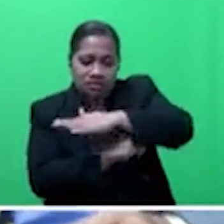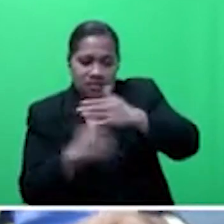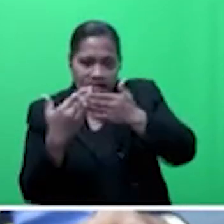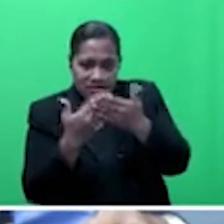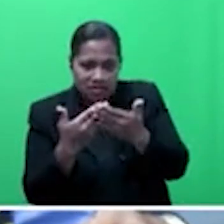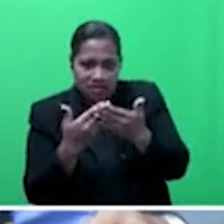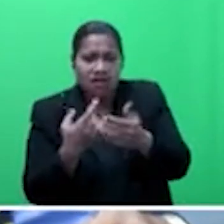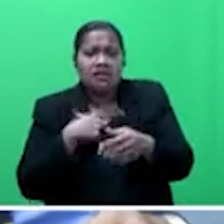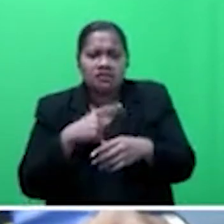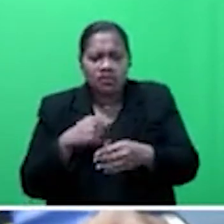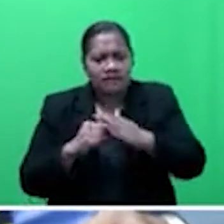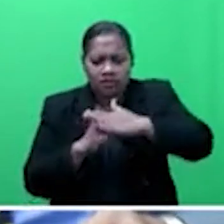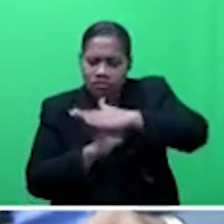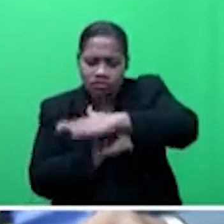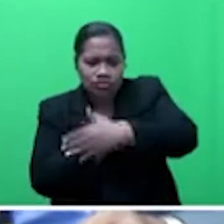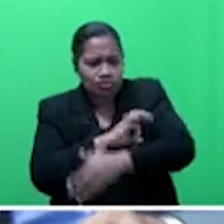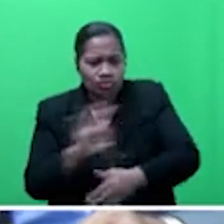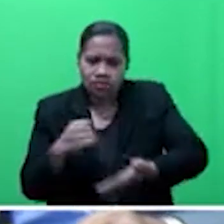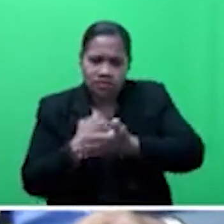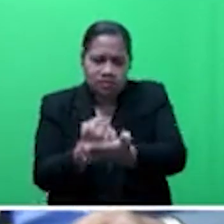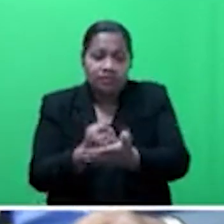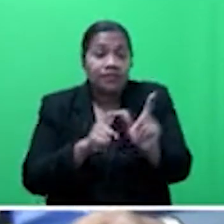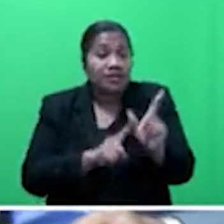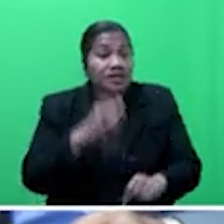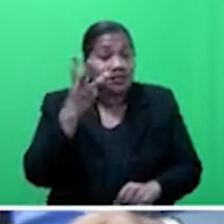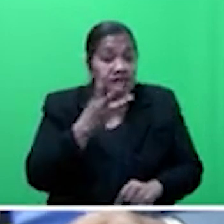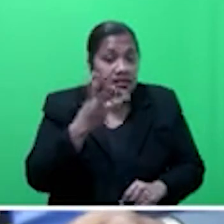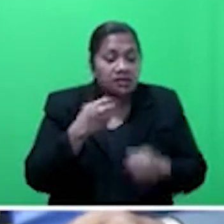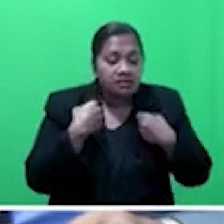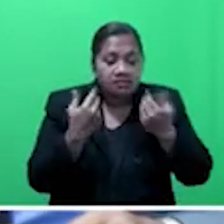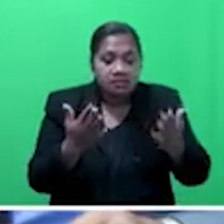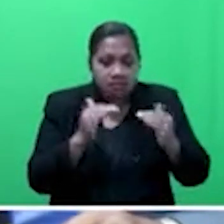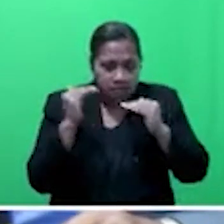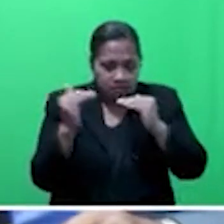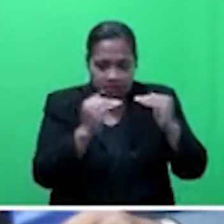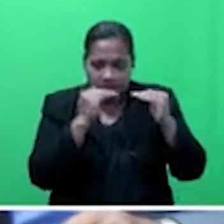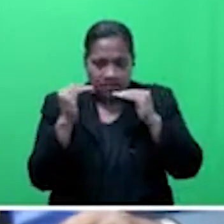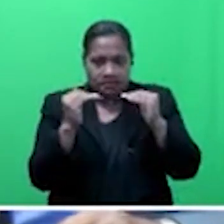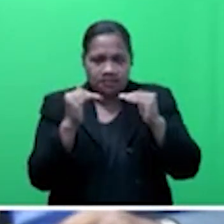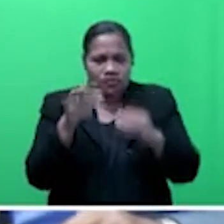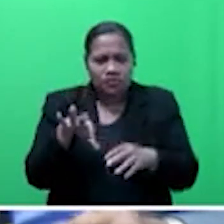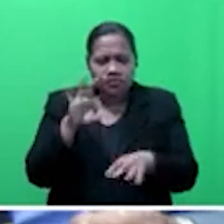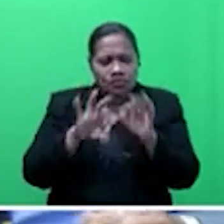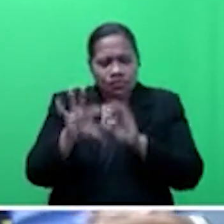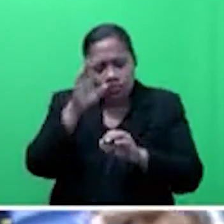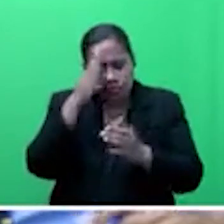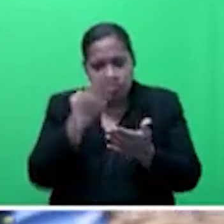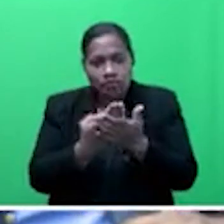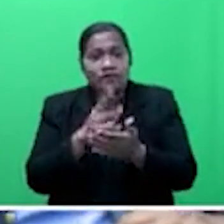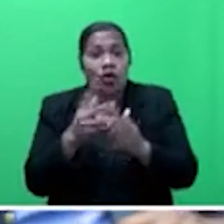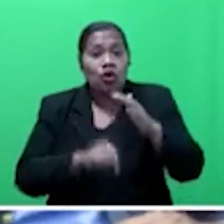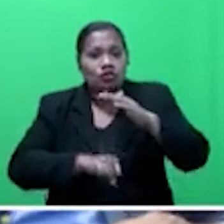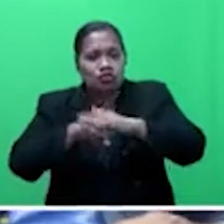foundation is not supported. Year 13 also provides fair and equitable situation in selecting students for toppers.